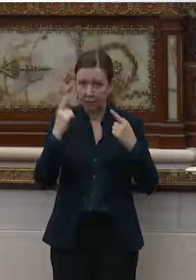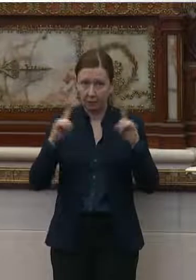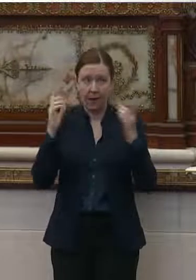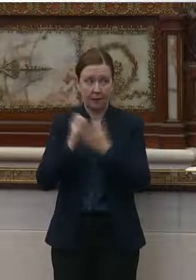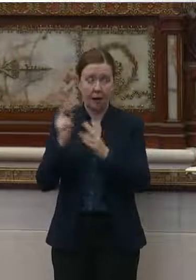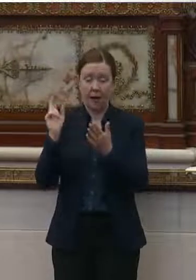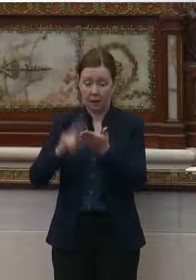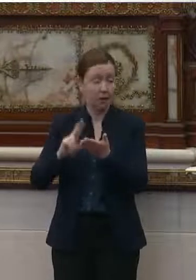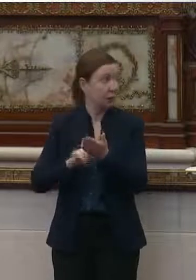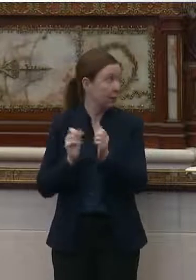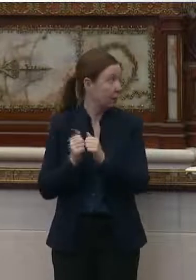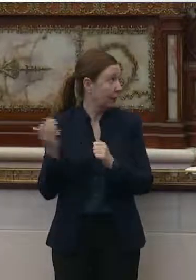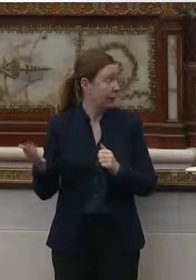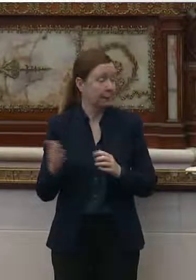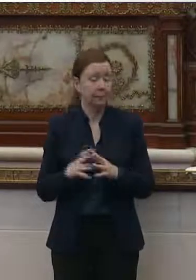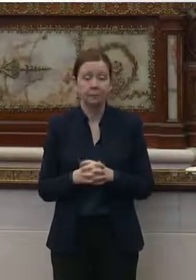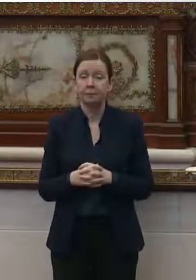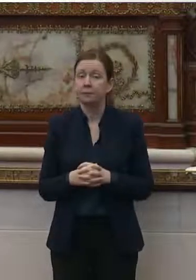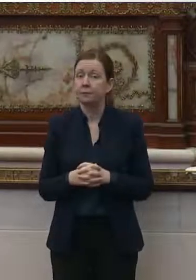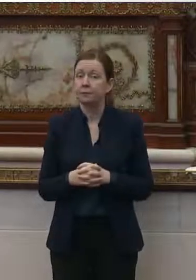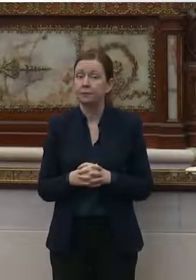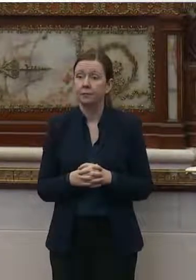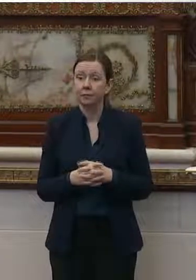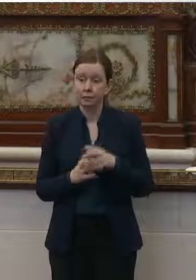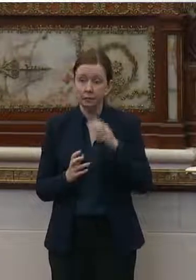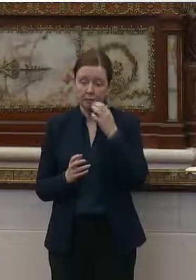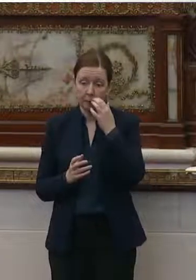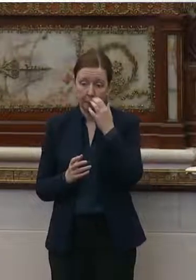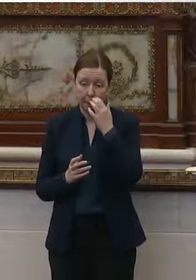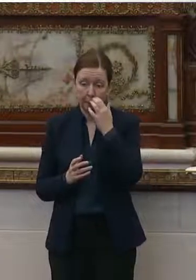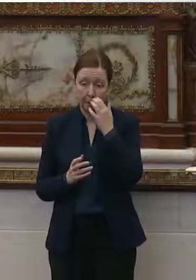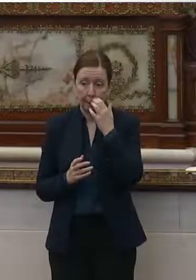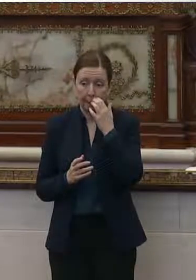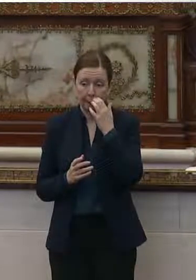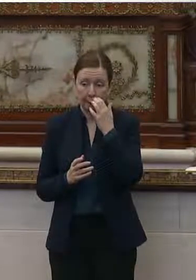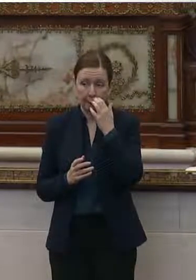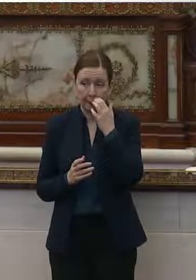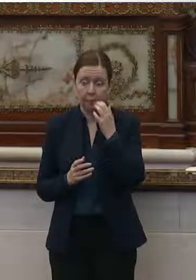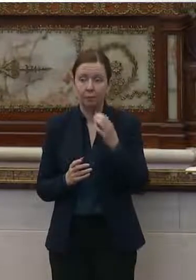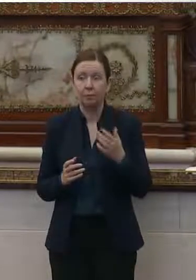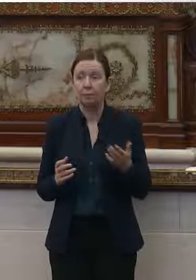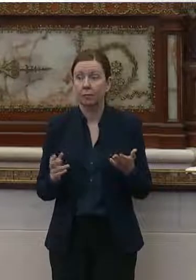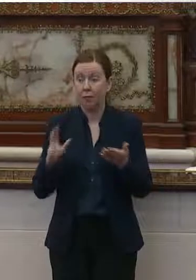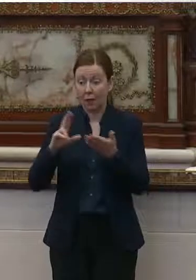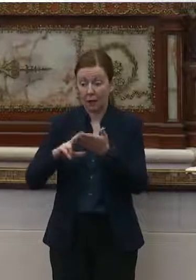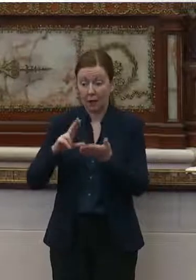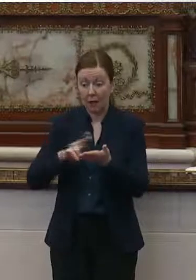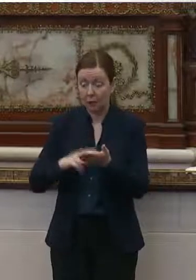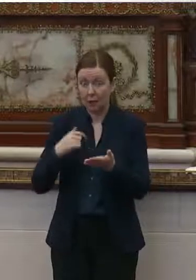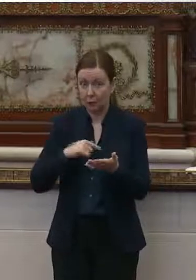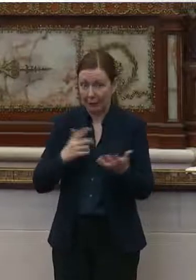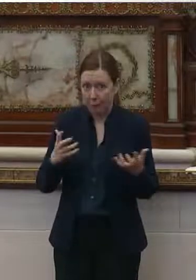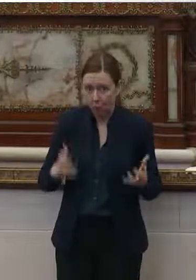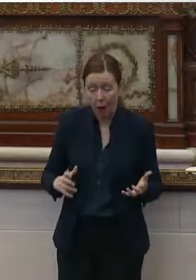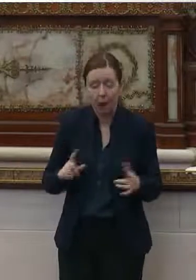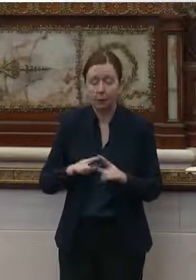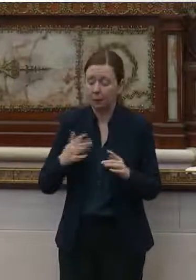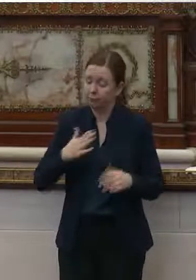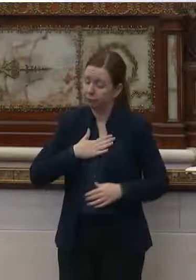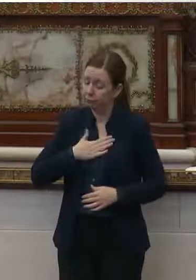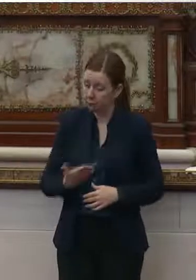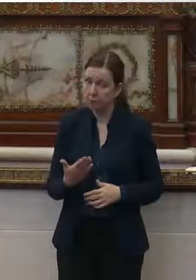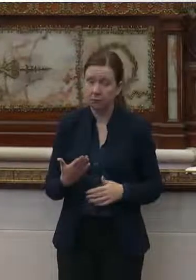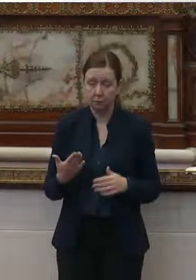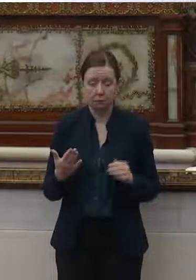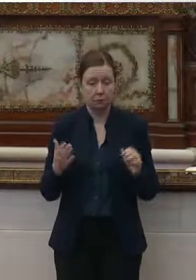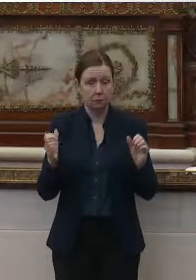with them. It wasn't a contract we wanted, but it was one we were willing to live with so we could get back